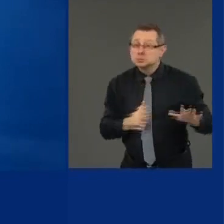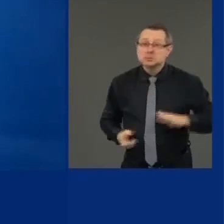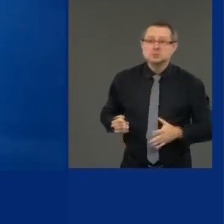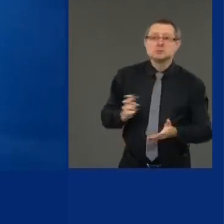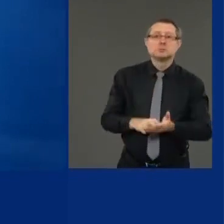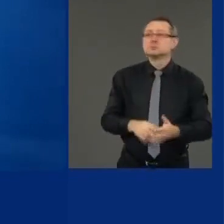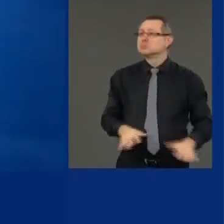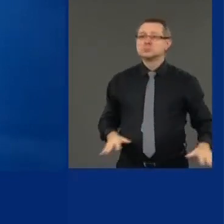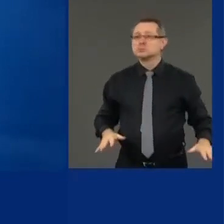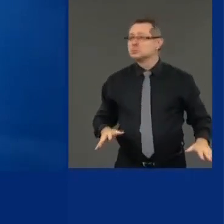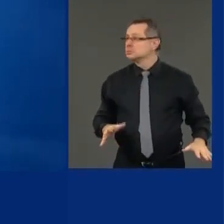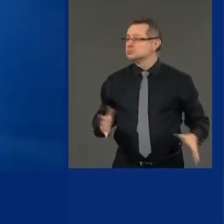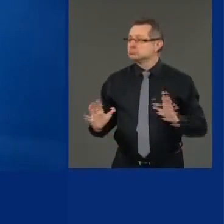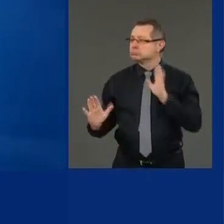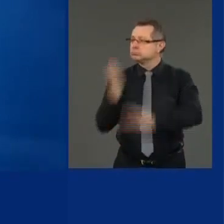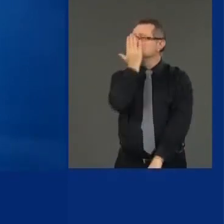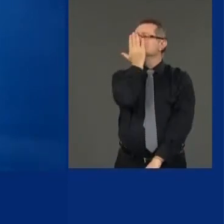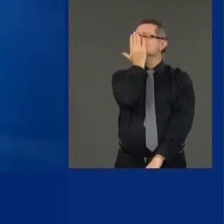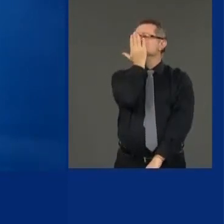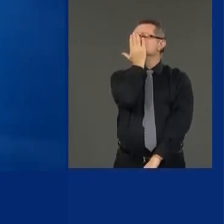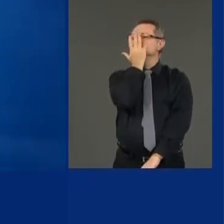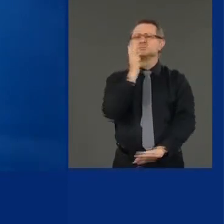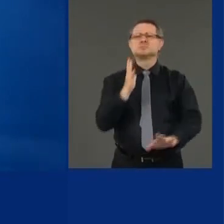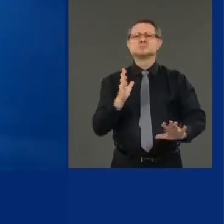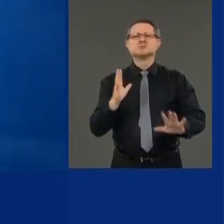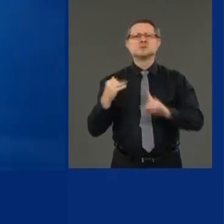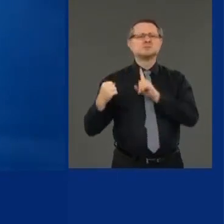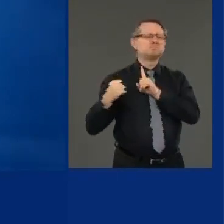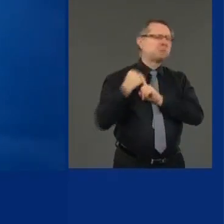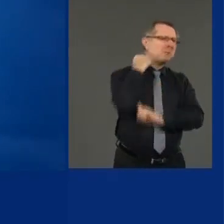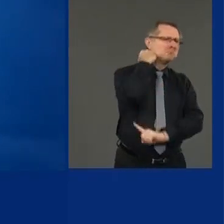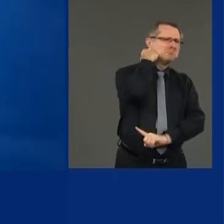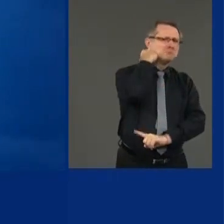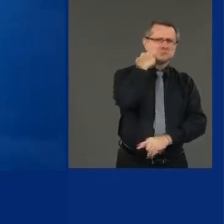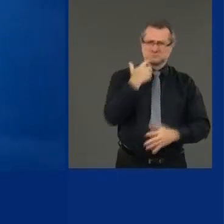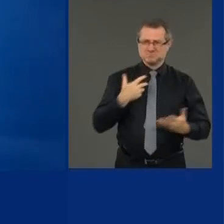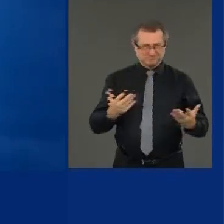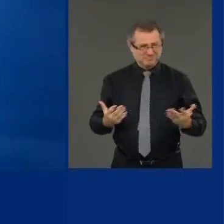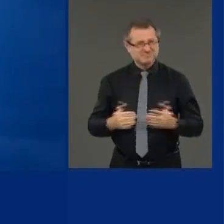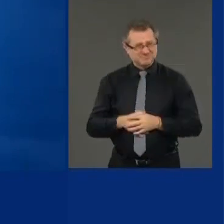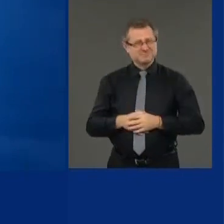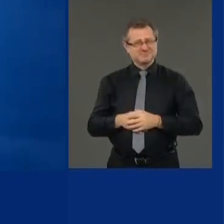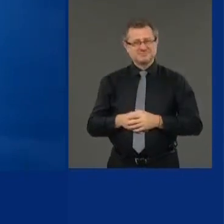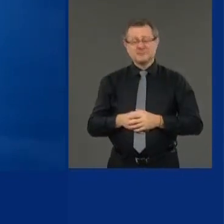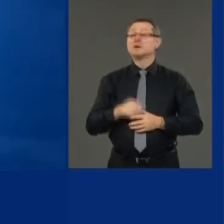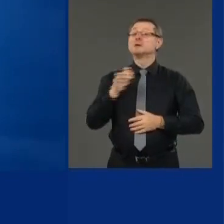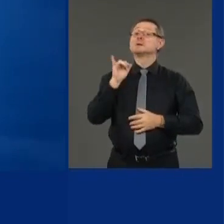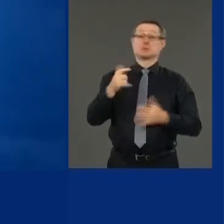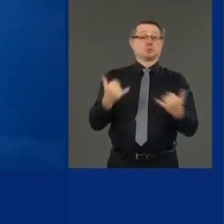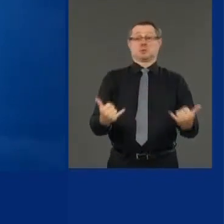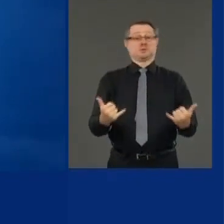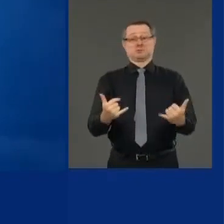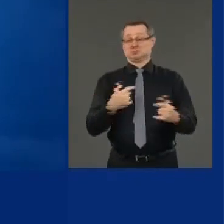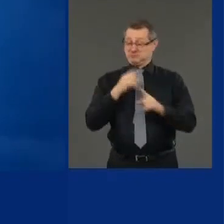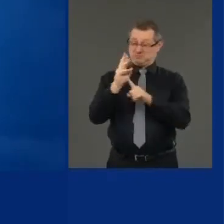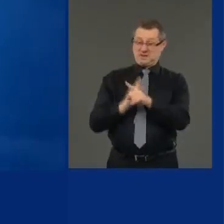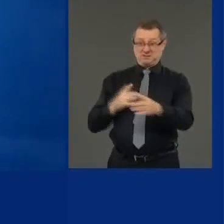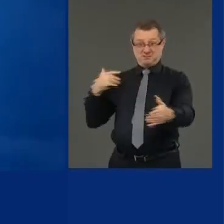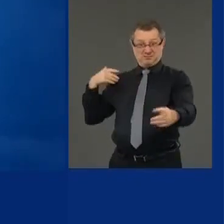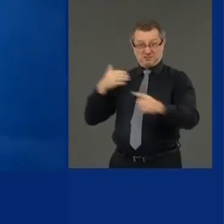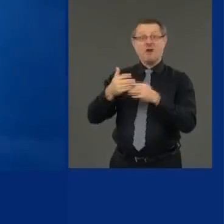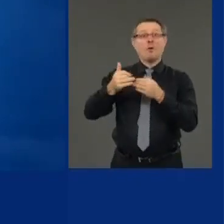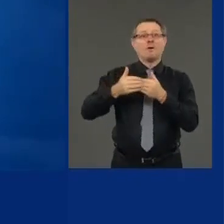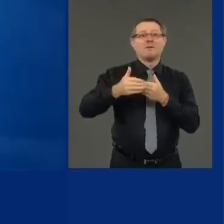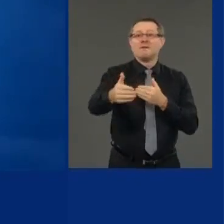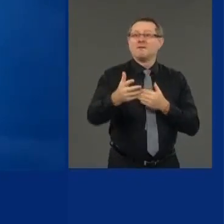We were ambushed. That's not where we are today. It's been six months. We know what COVID is